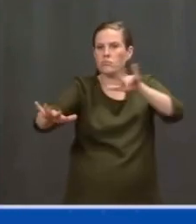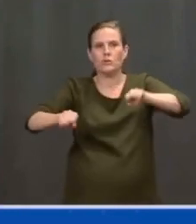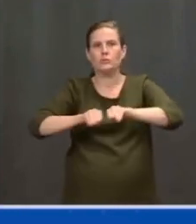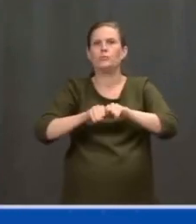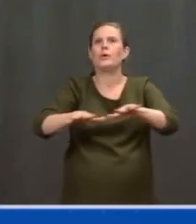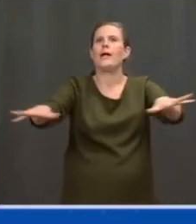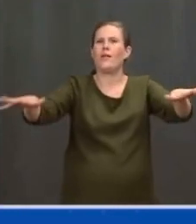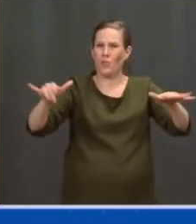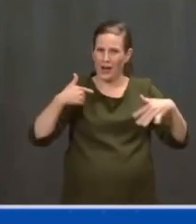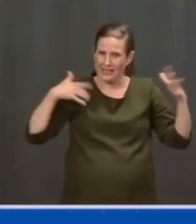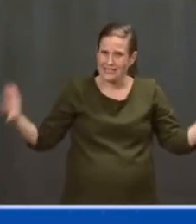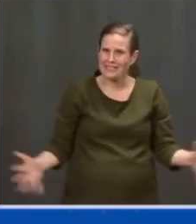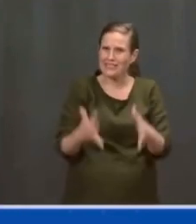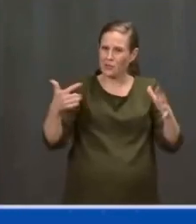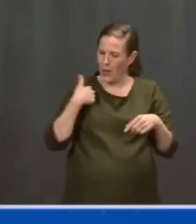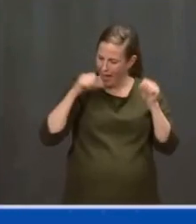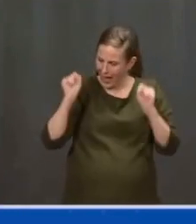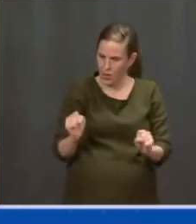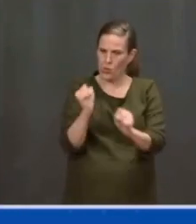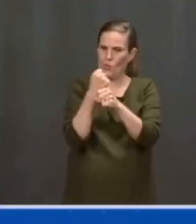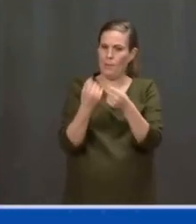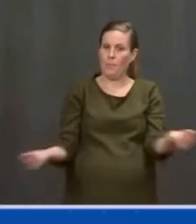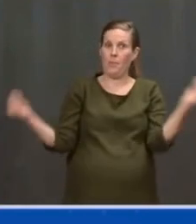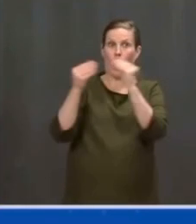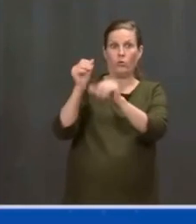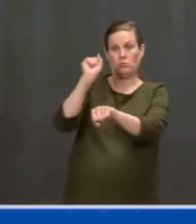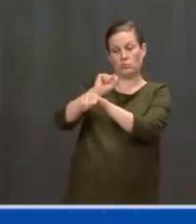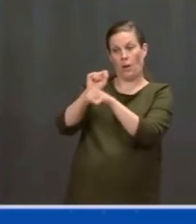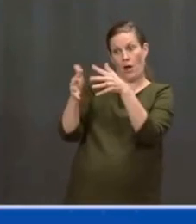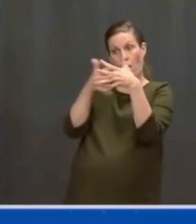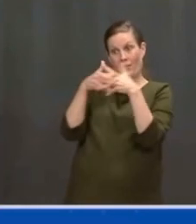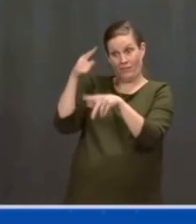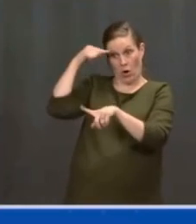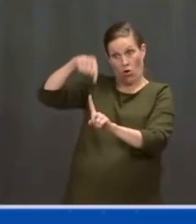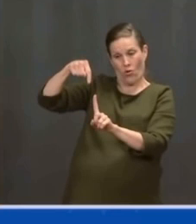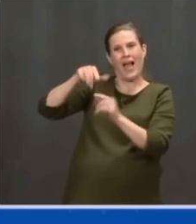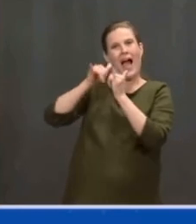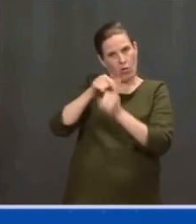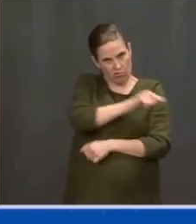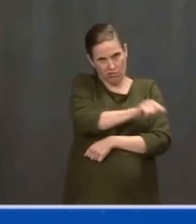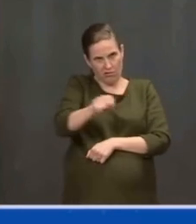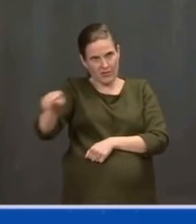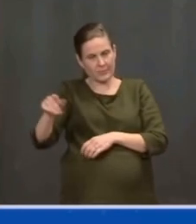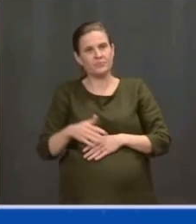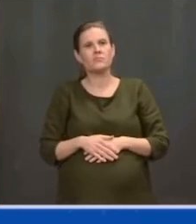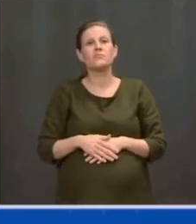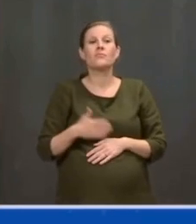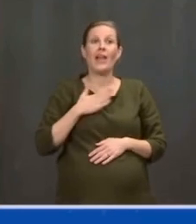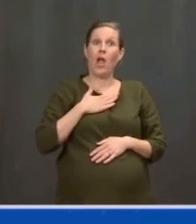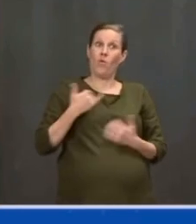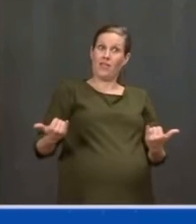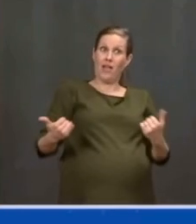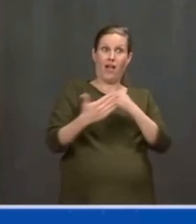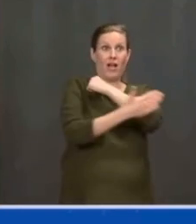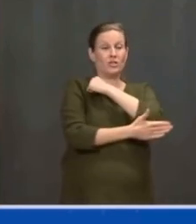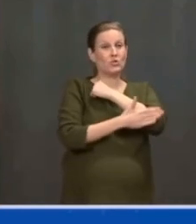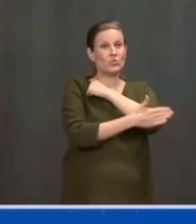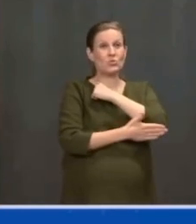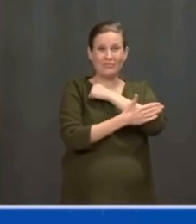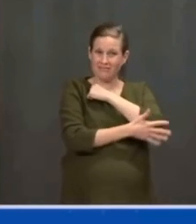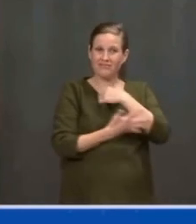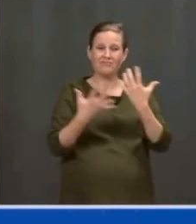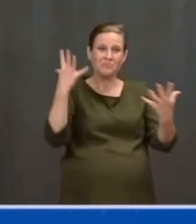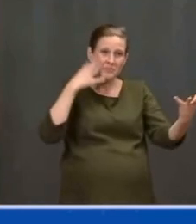ingenuity, protect our community from billions of dollars of damage from historic superstorms, floods, wildfires,